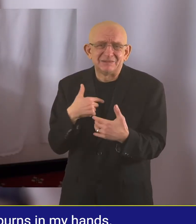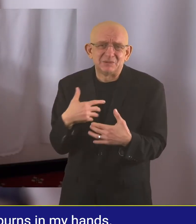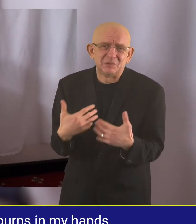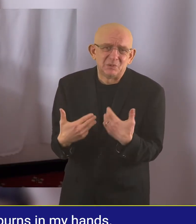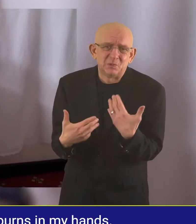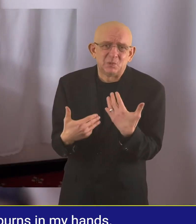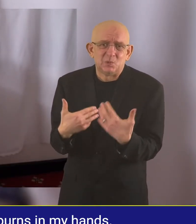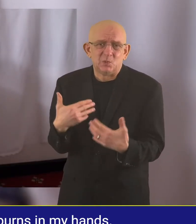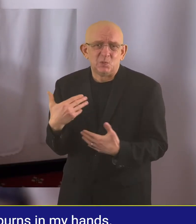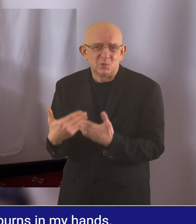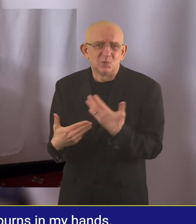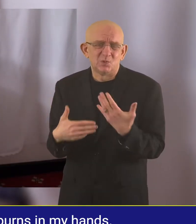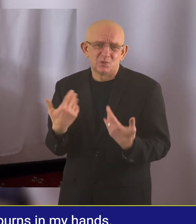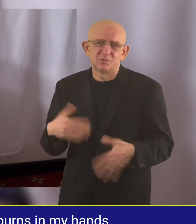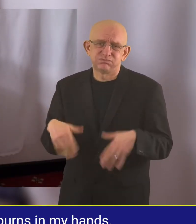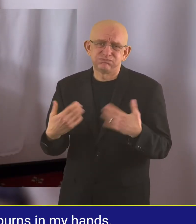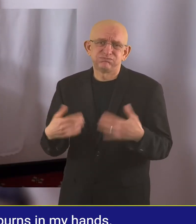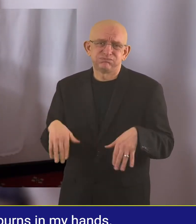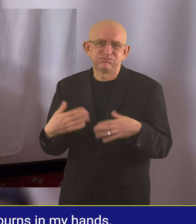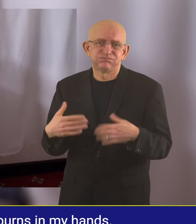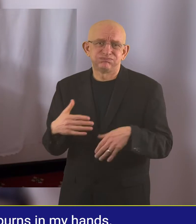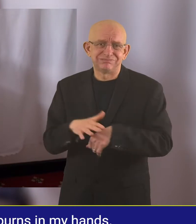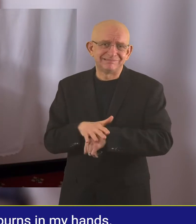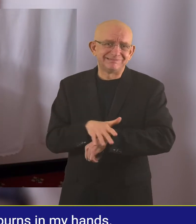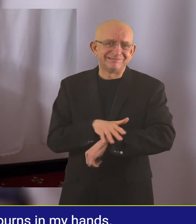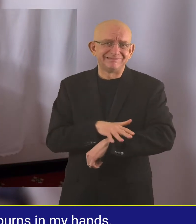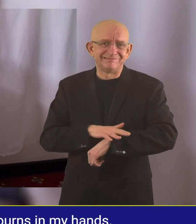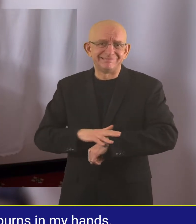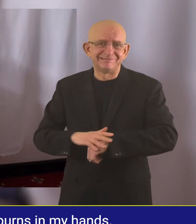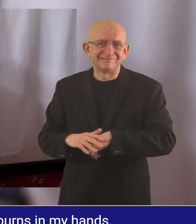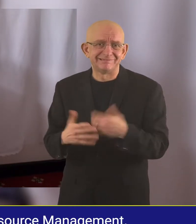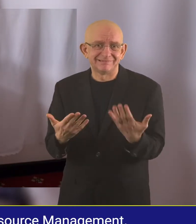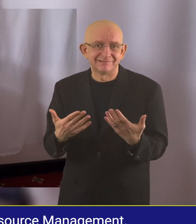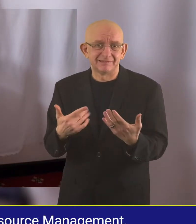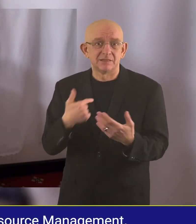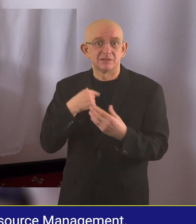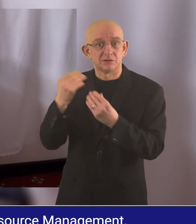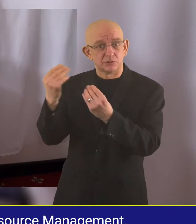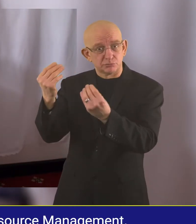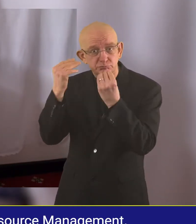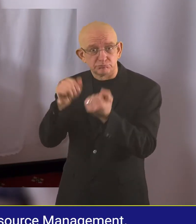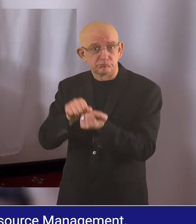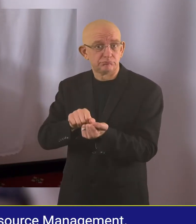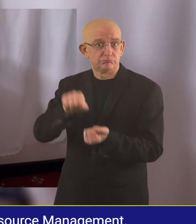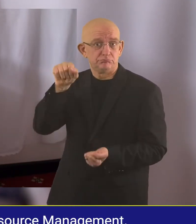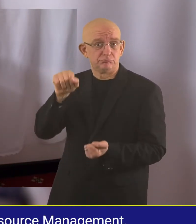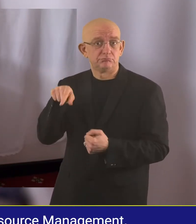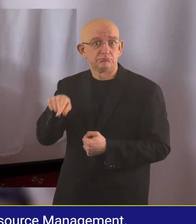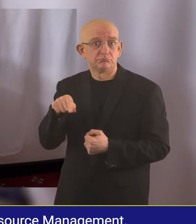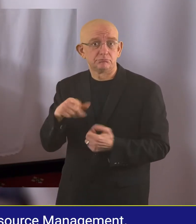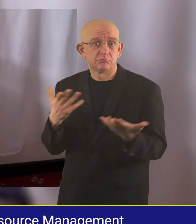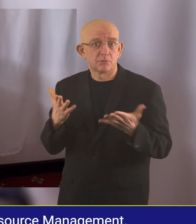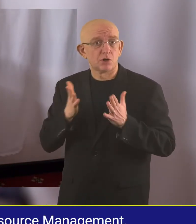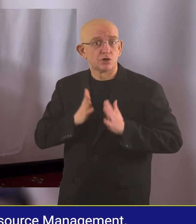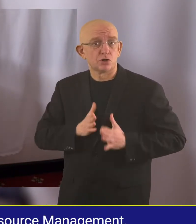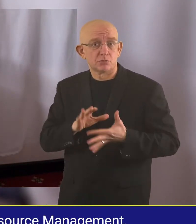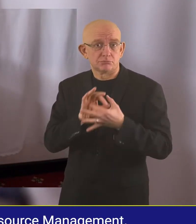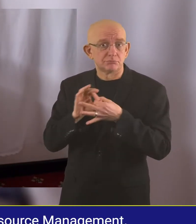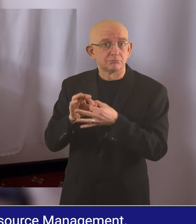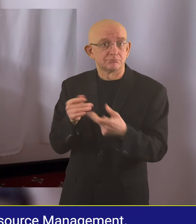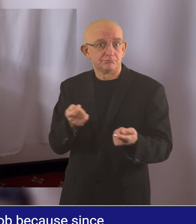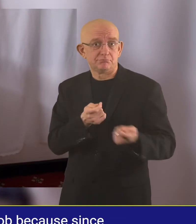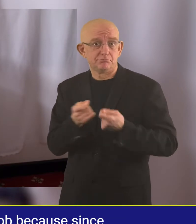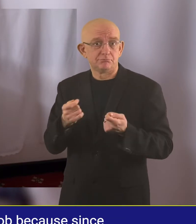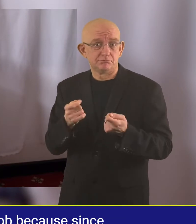So it could affect me a lot. I have a diploma in human resource management.